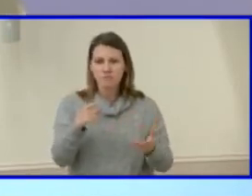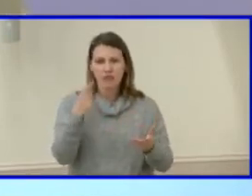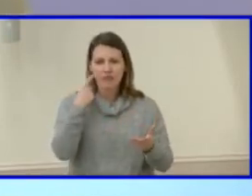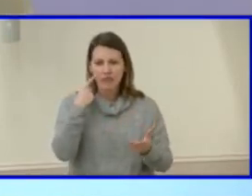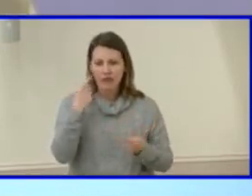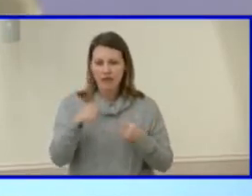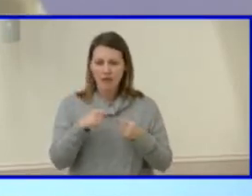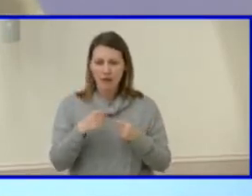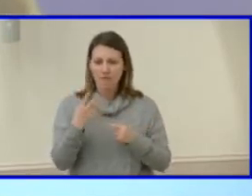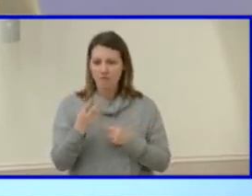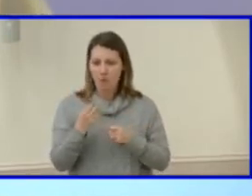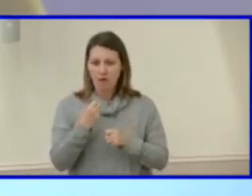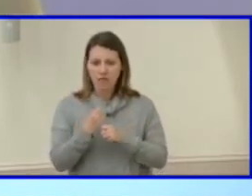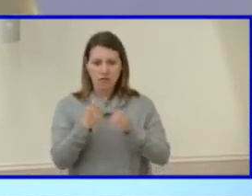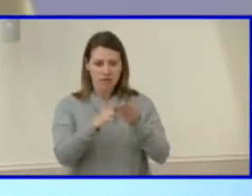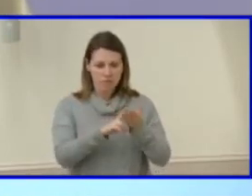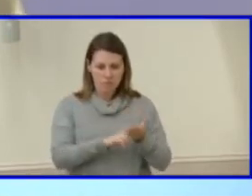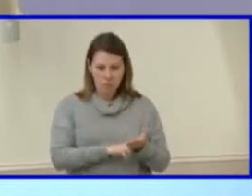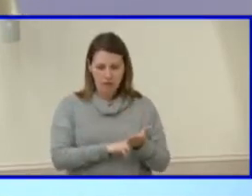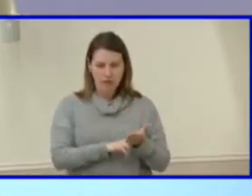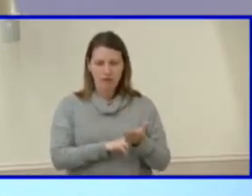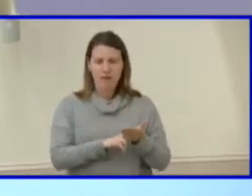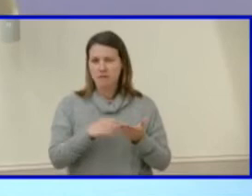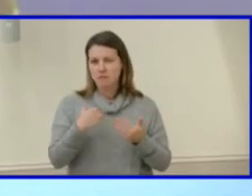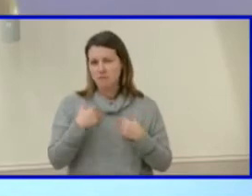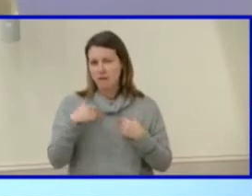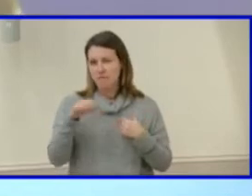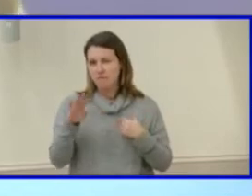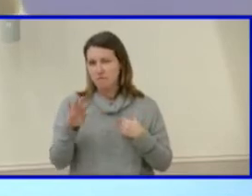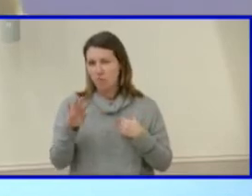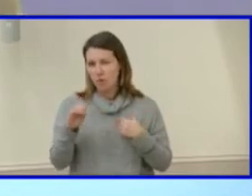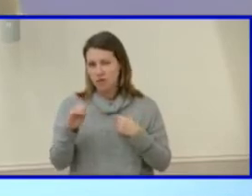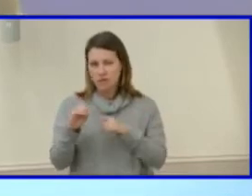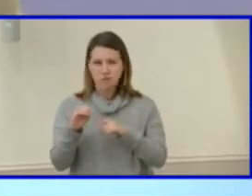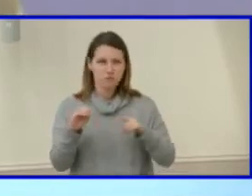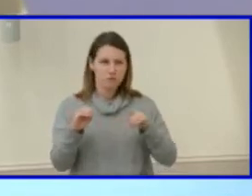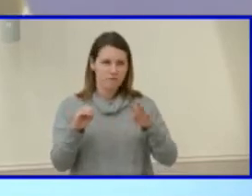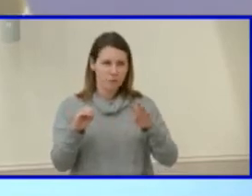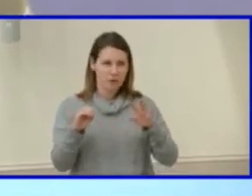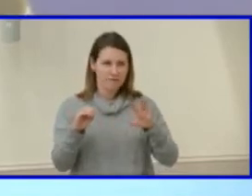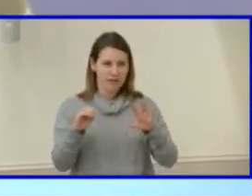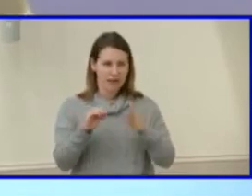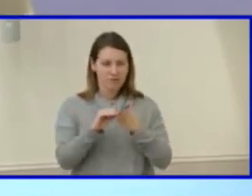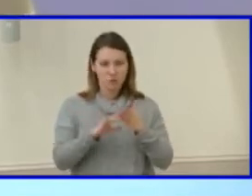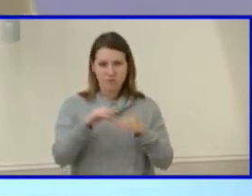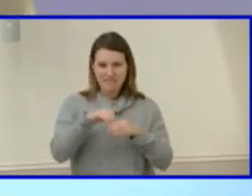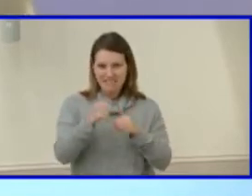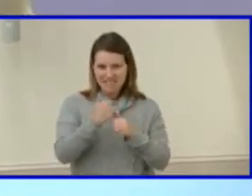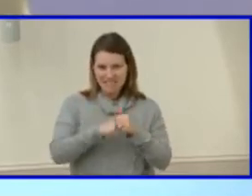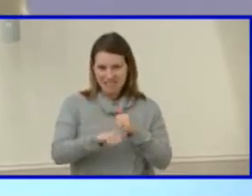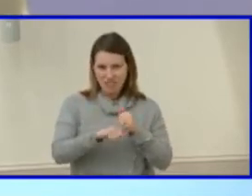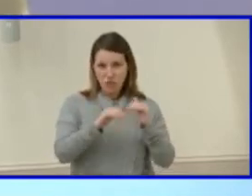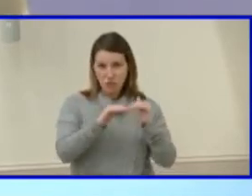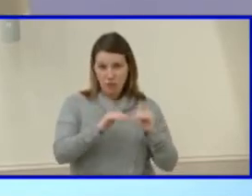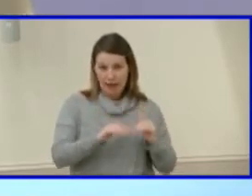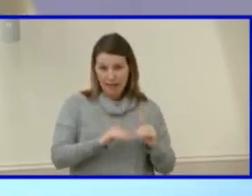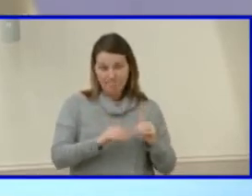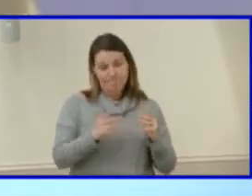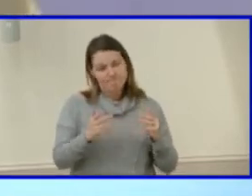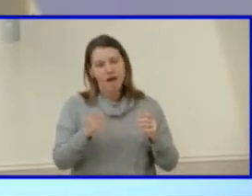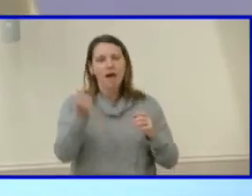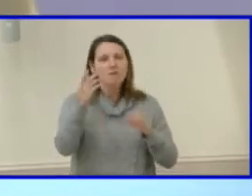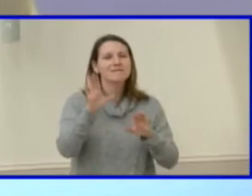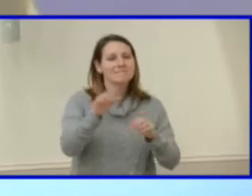enrollment, you have roughly 40 to 45 kids in each grade. There are counties who send more